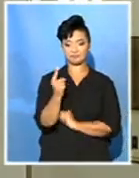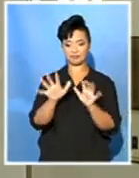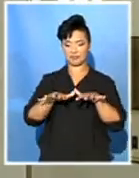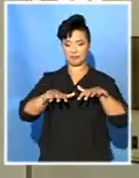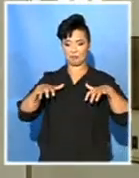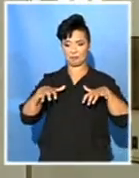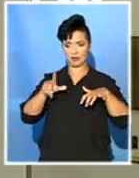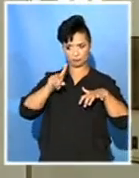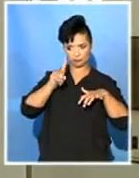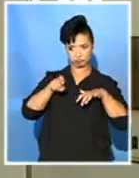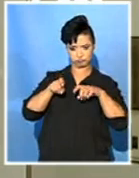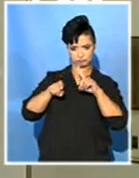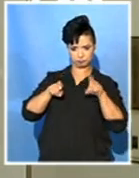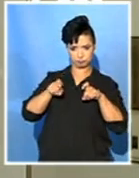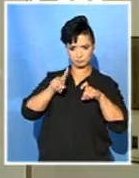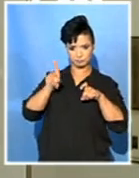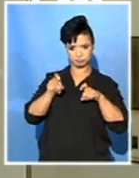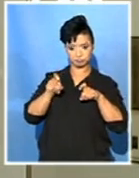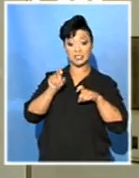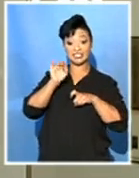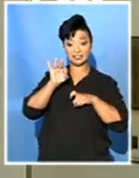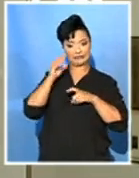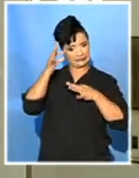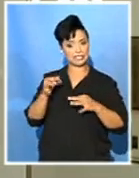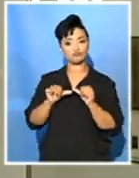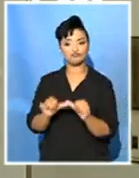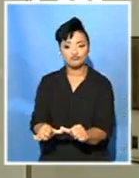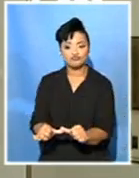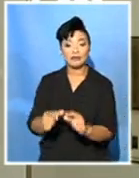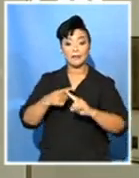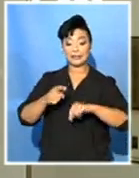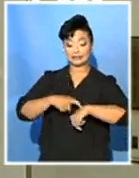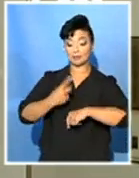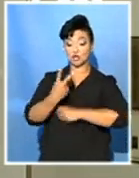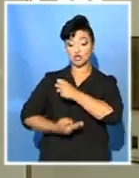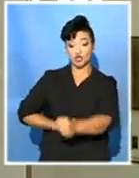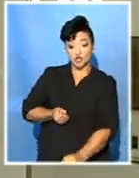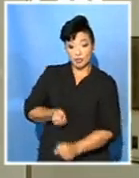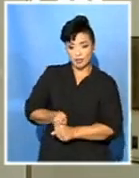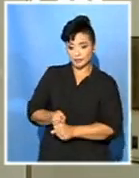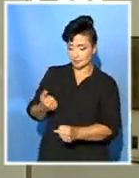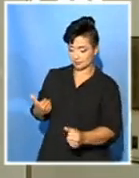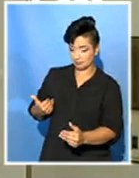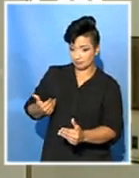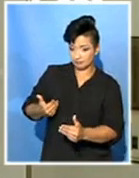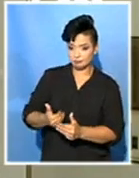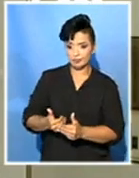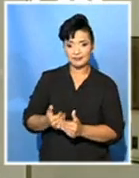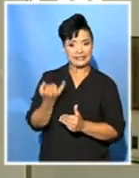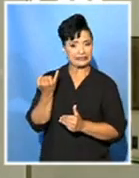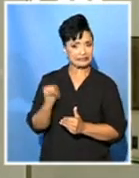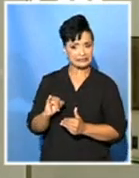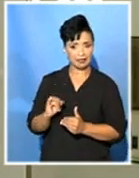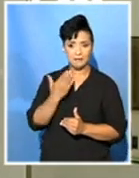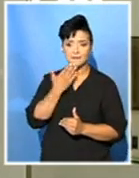choose to pursue the matter further. In the meantime, this is another two years later that the report still